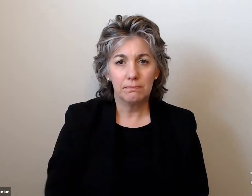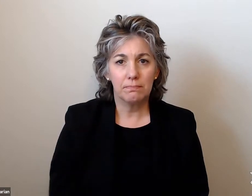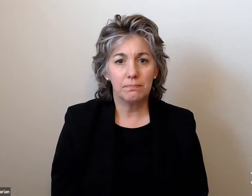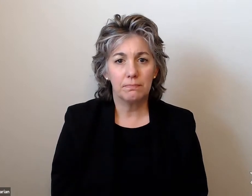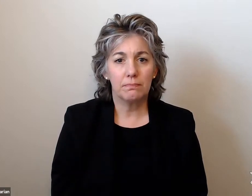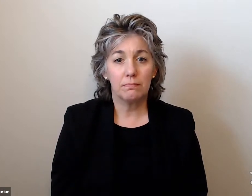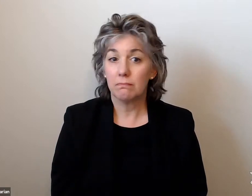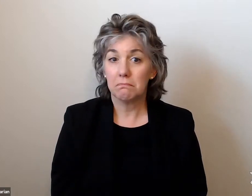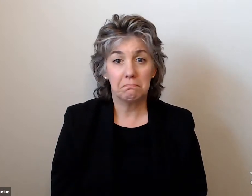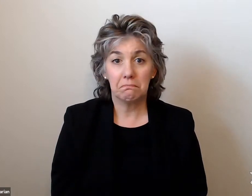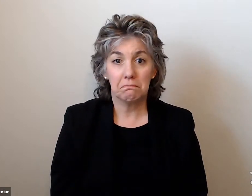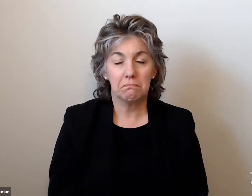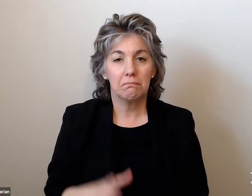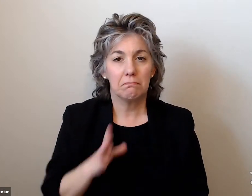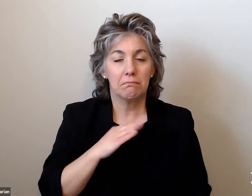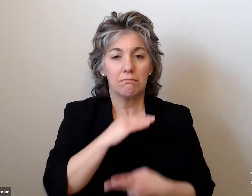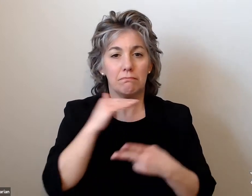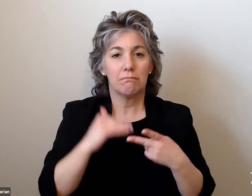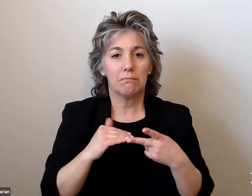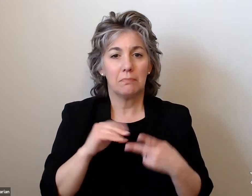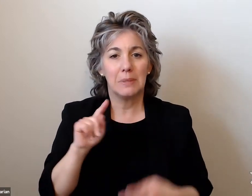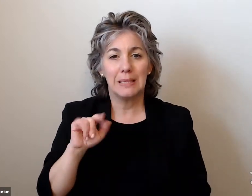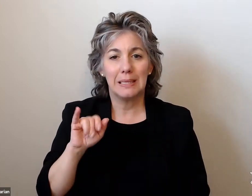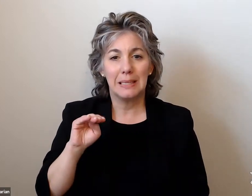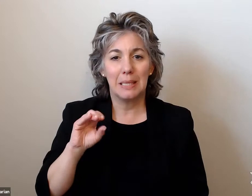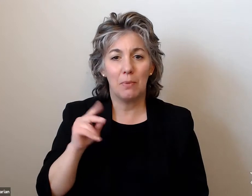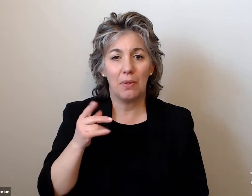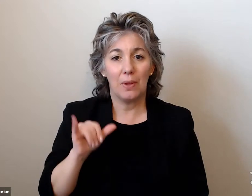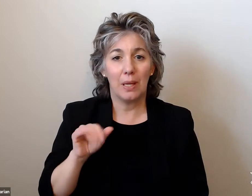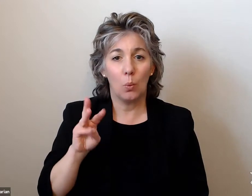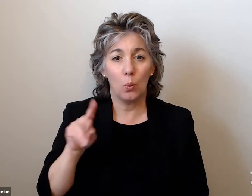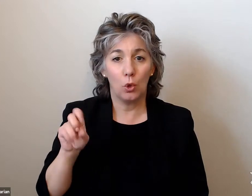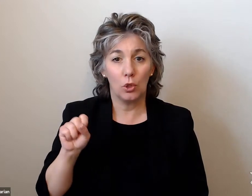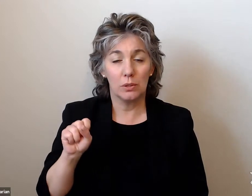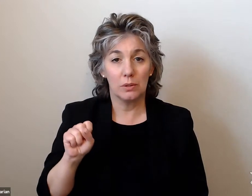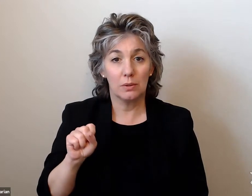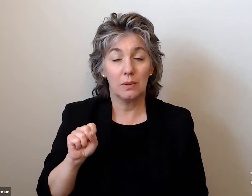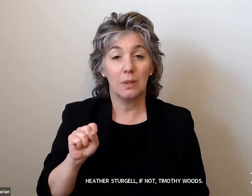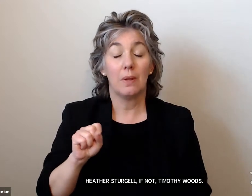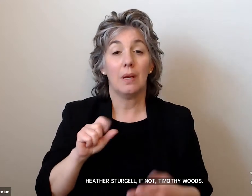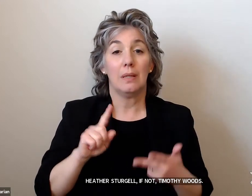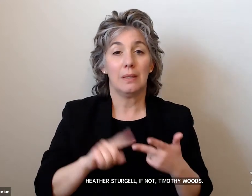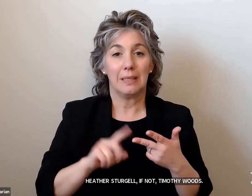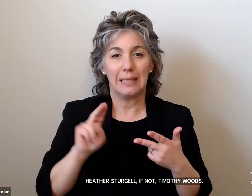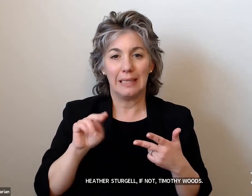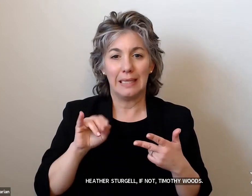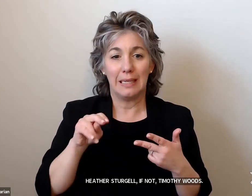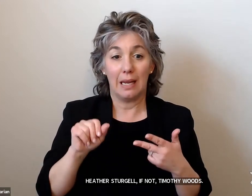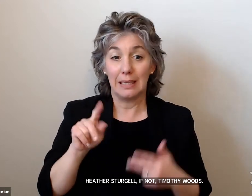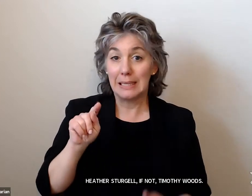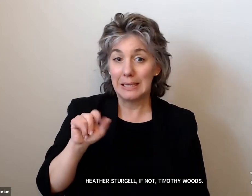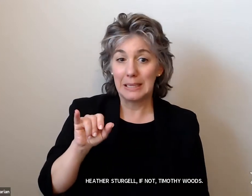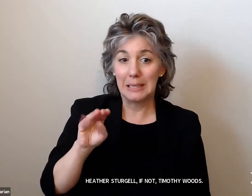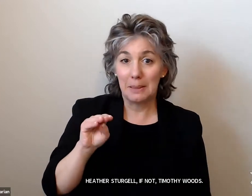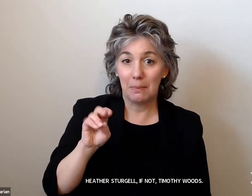If not, we'll move on to Timothy Woods, and after Timothy Woods would be Nina. Timothy Woods, are you able to unmute?